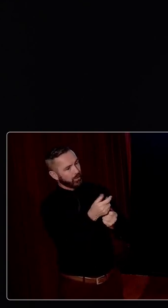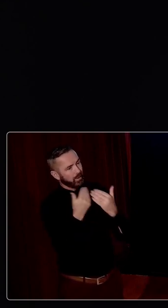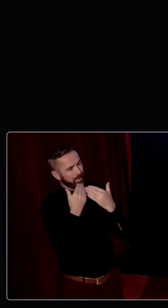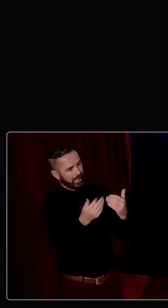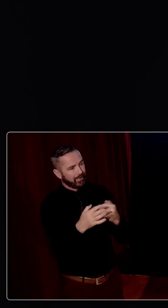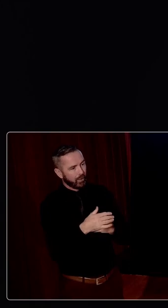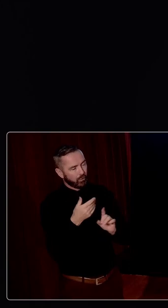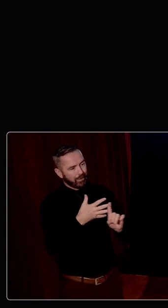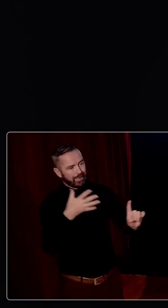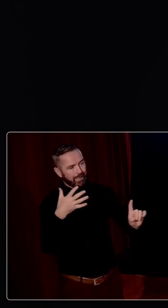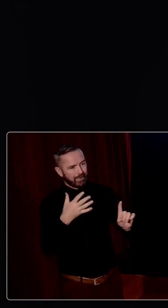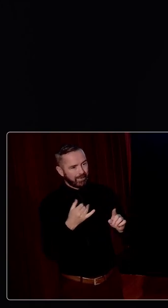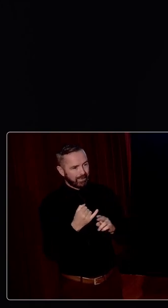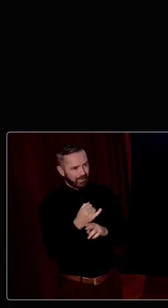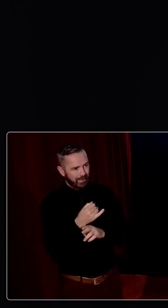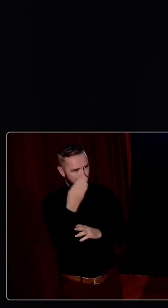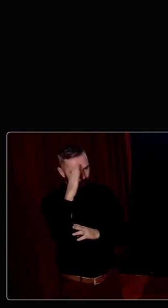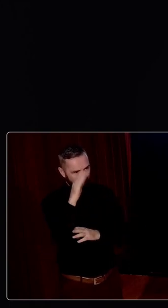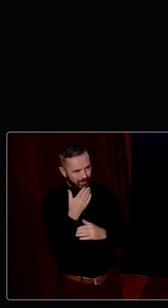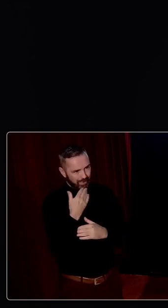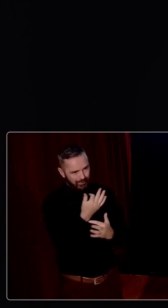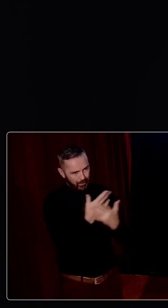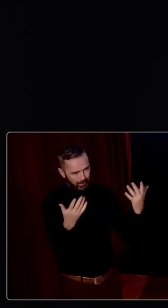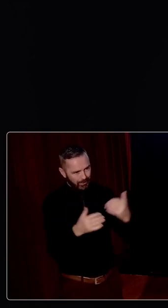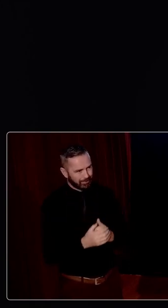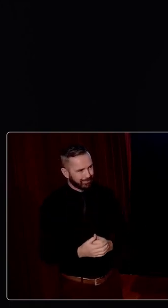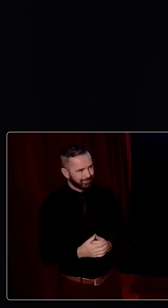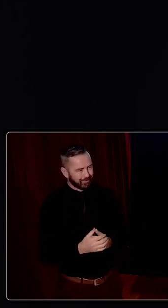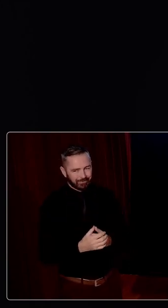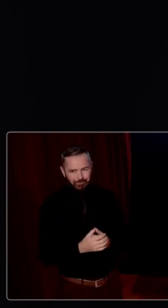thanks for the realisation that Geilge is Jaxson Cunnesin. Good evening.